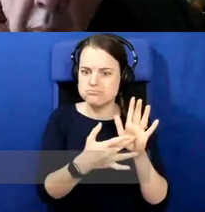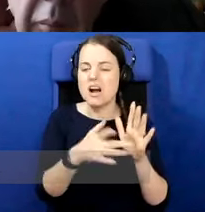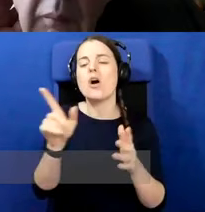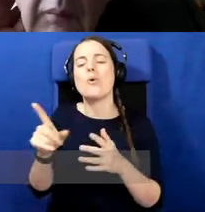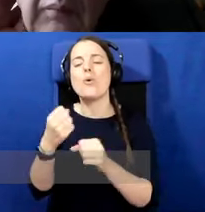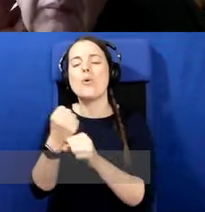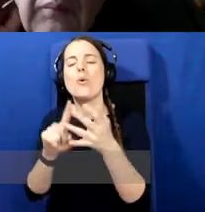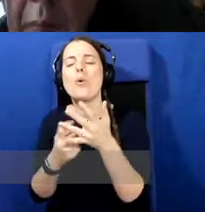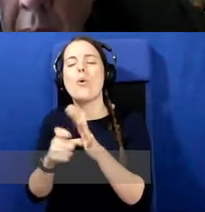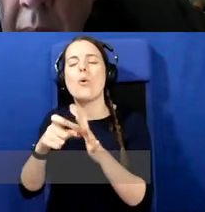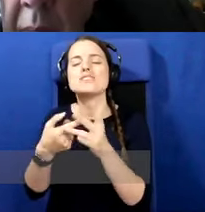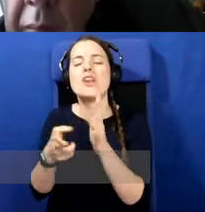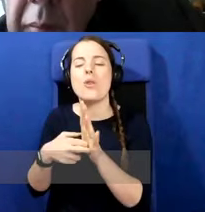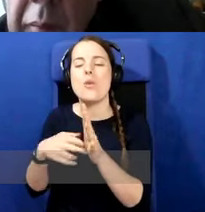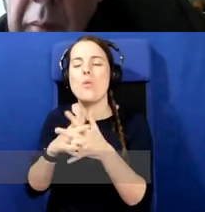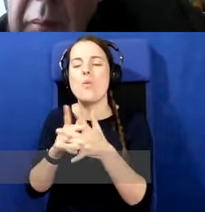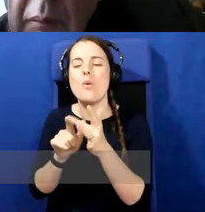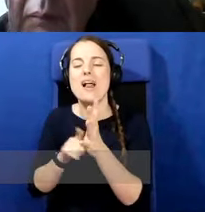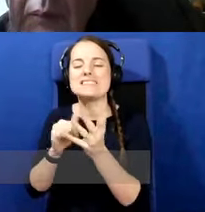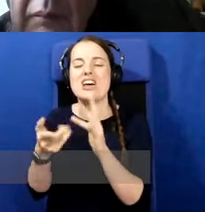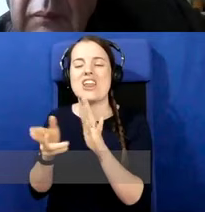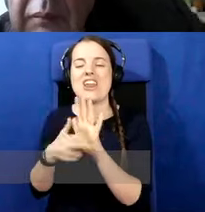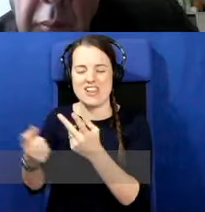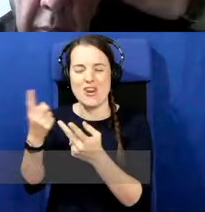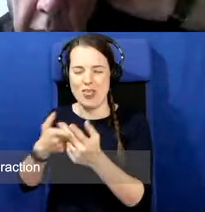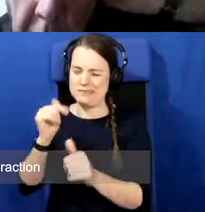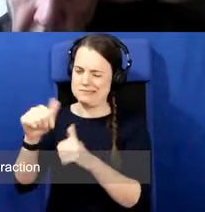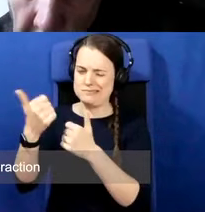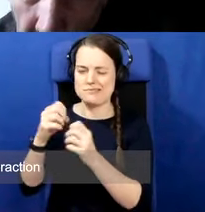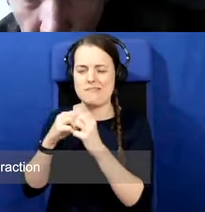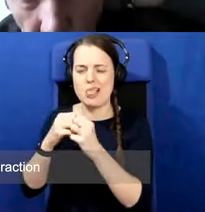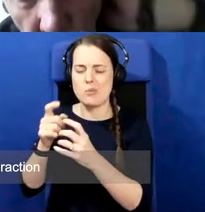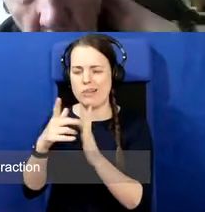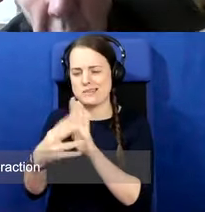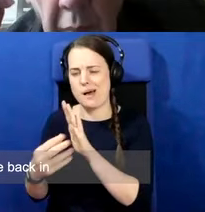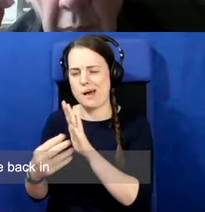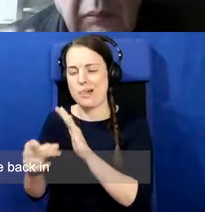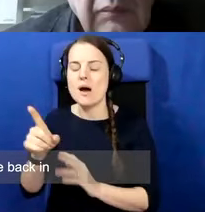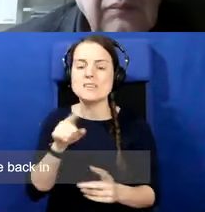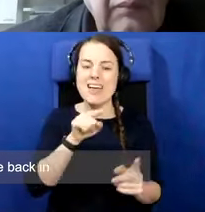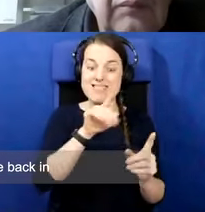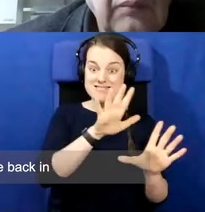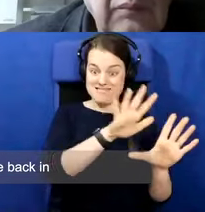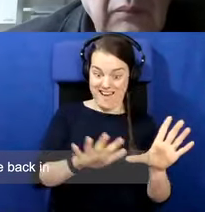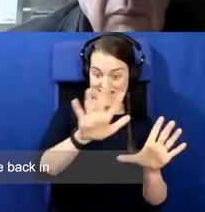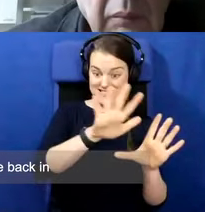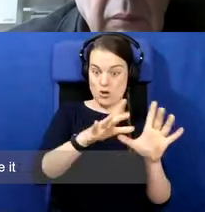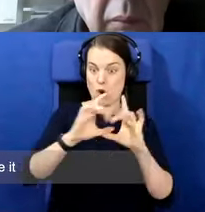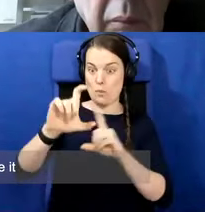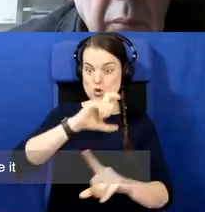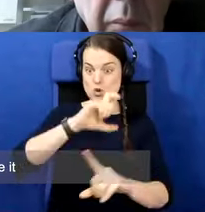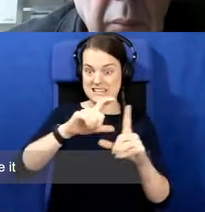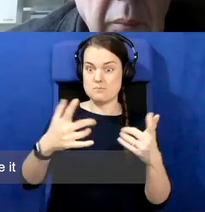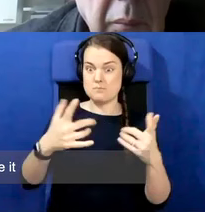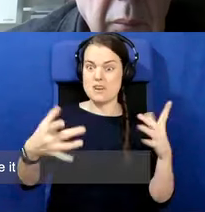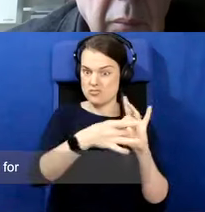and a skill in, but, but, but, but, from, but, but from Leitrim. So, there was an awful lot of interaction in those communities, which came back in recent decades.